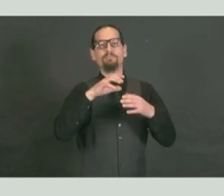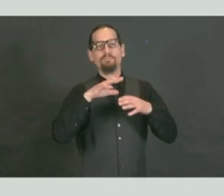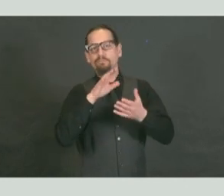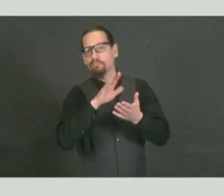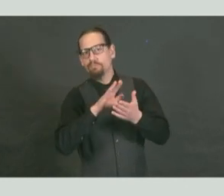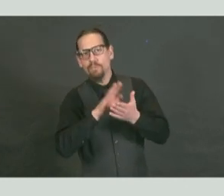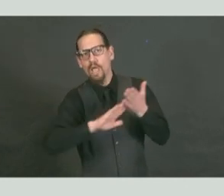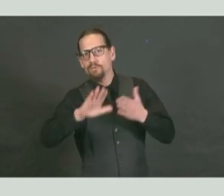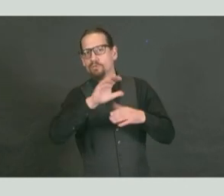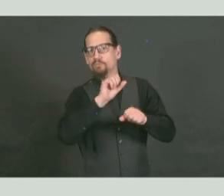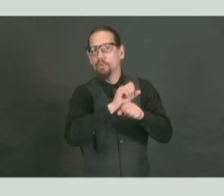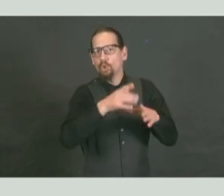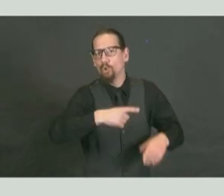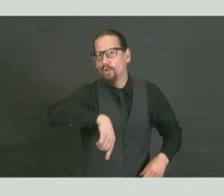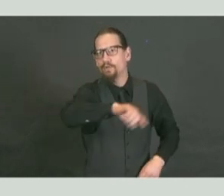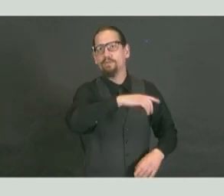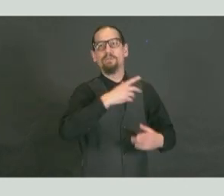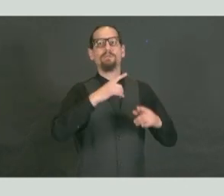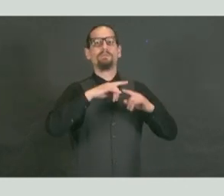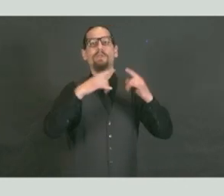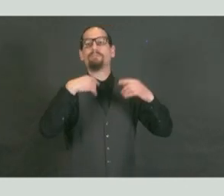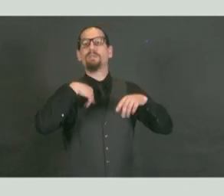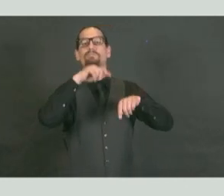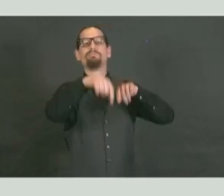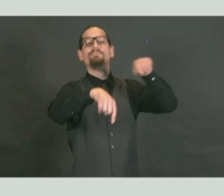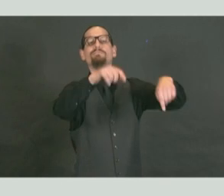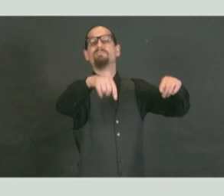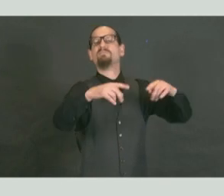alternative hospital sites, among other groups.